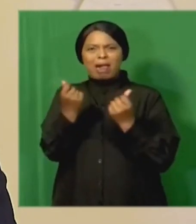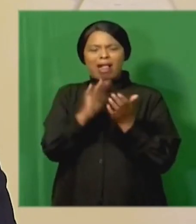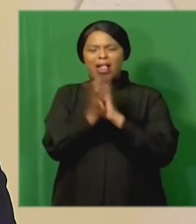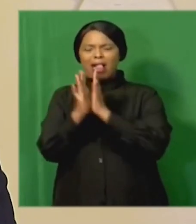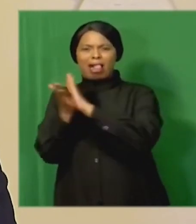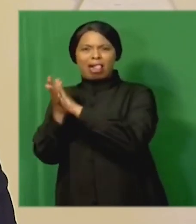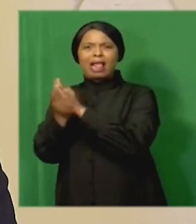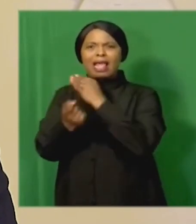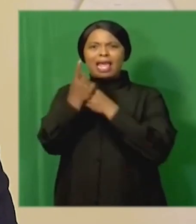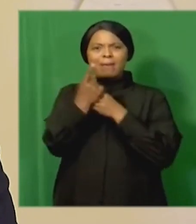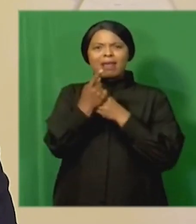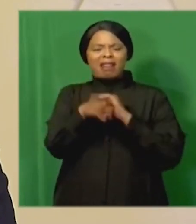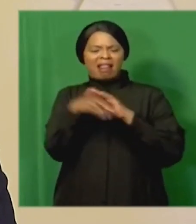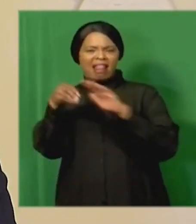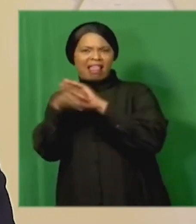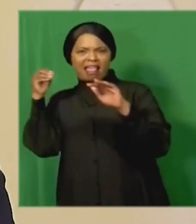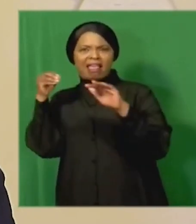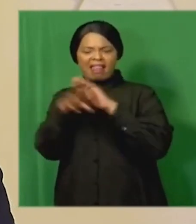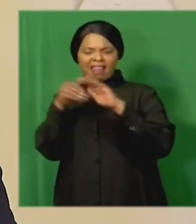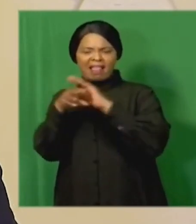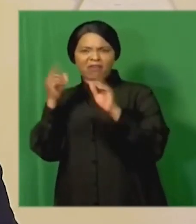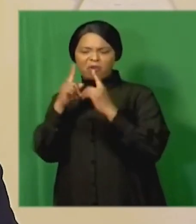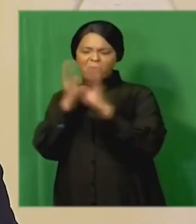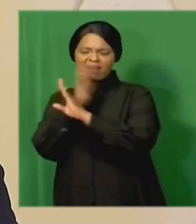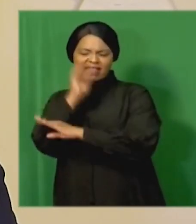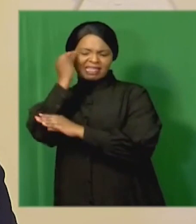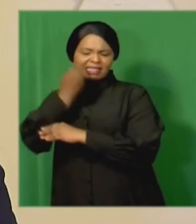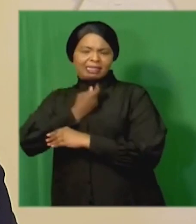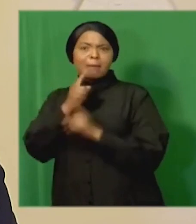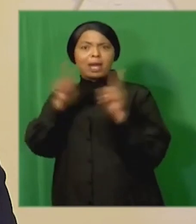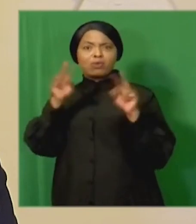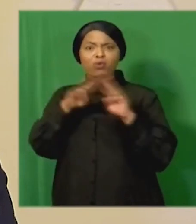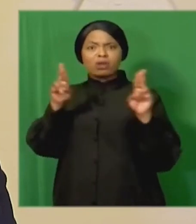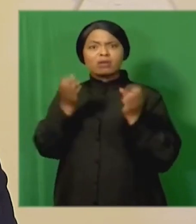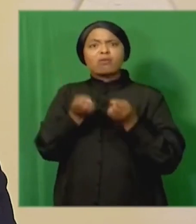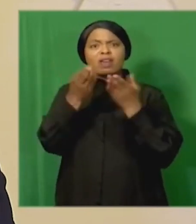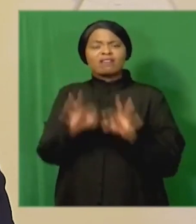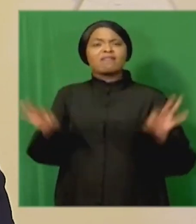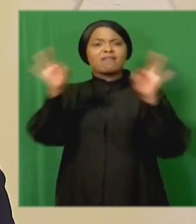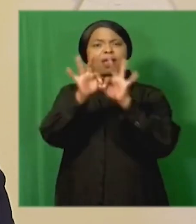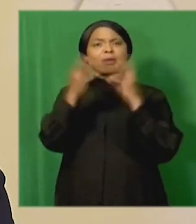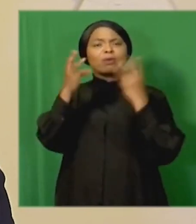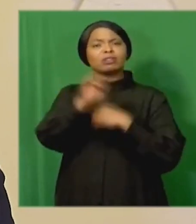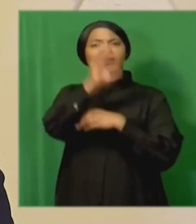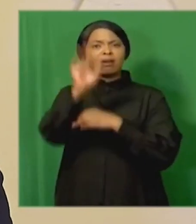to private interests instead of providing value to the people of our country